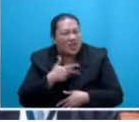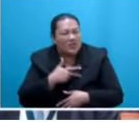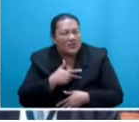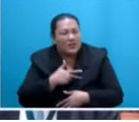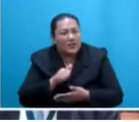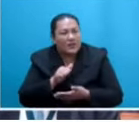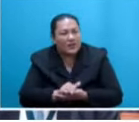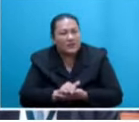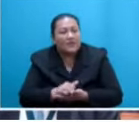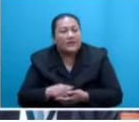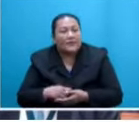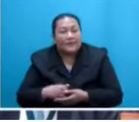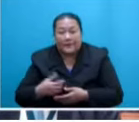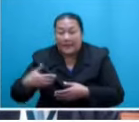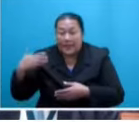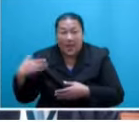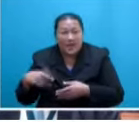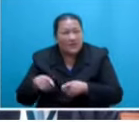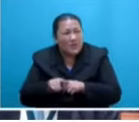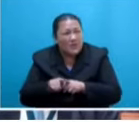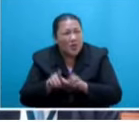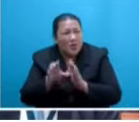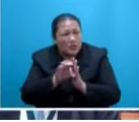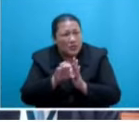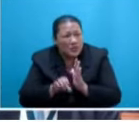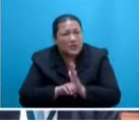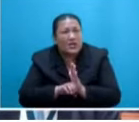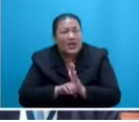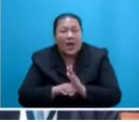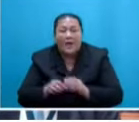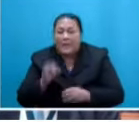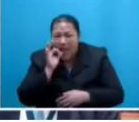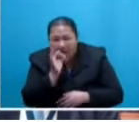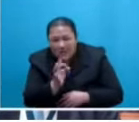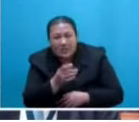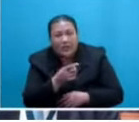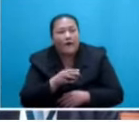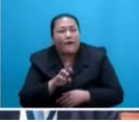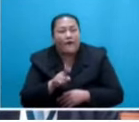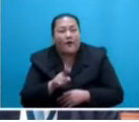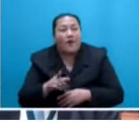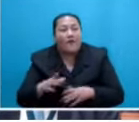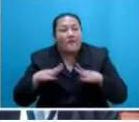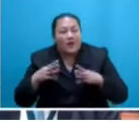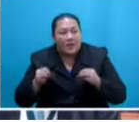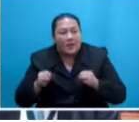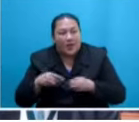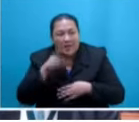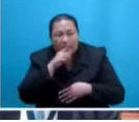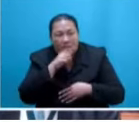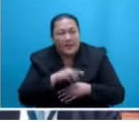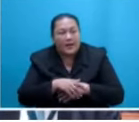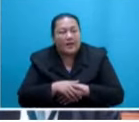same Constitution. In this respect, I am alluding to the freedom of association and right of employment eclipsed